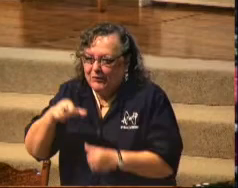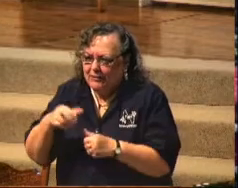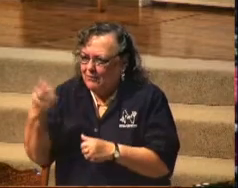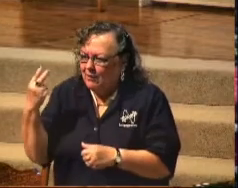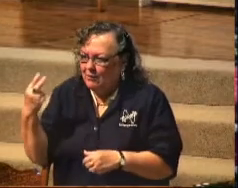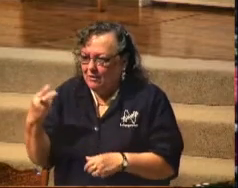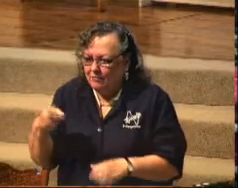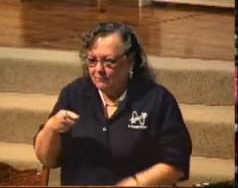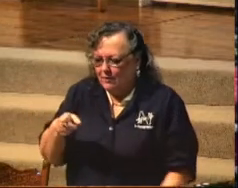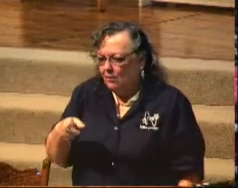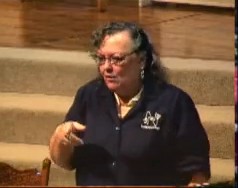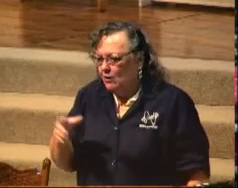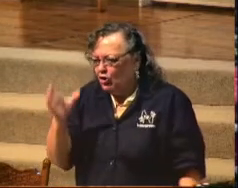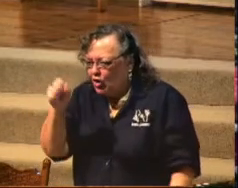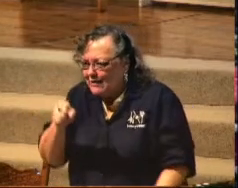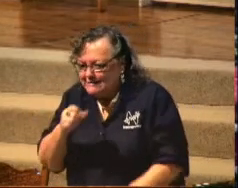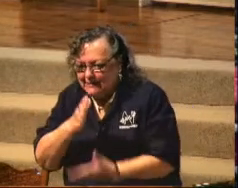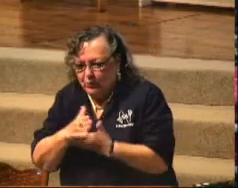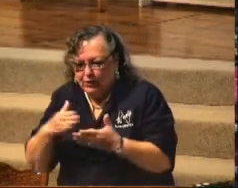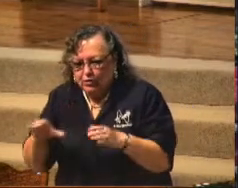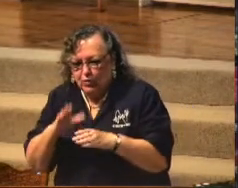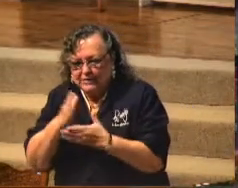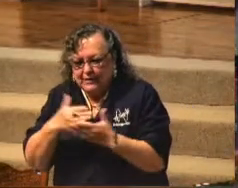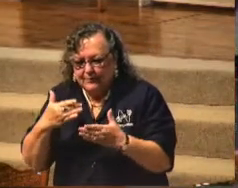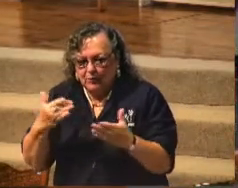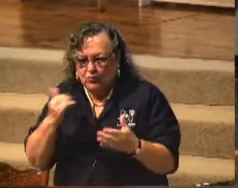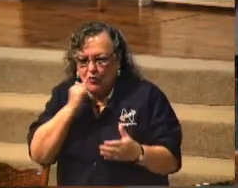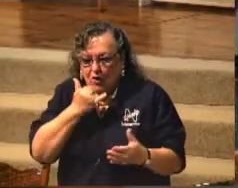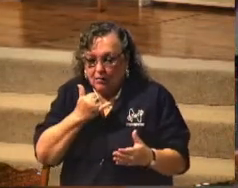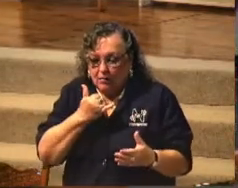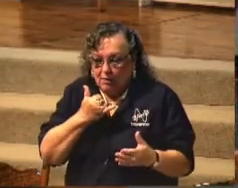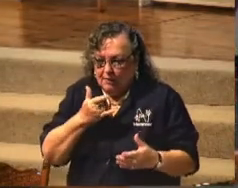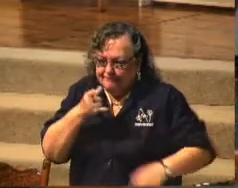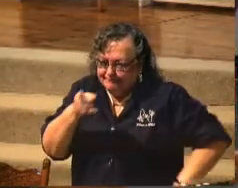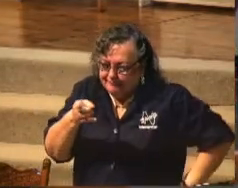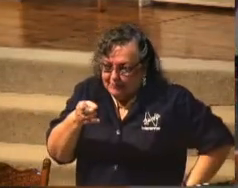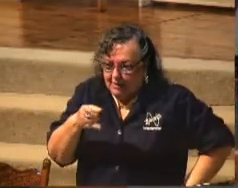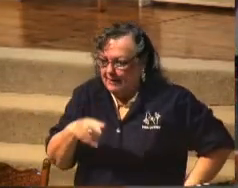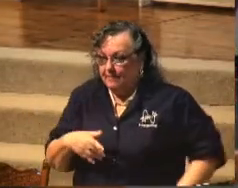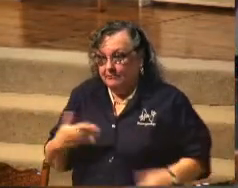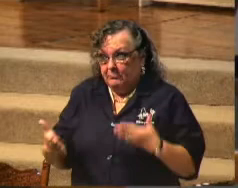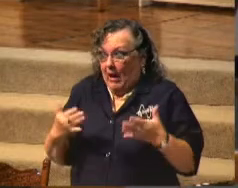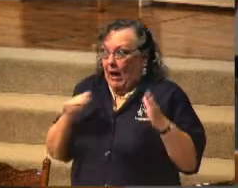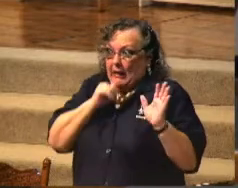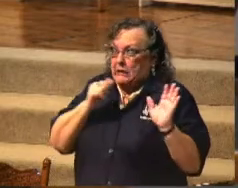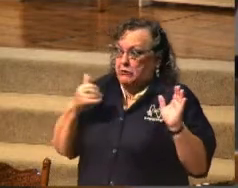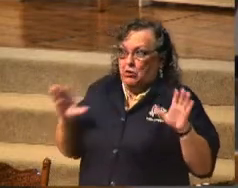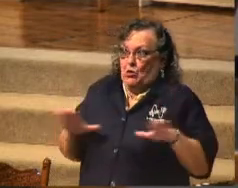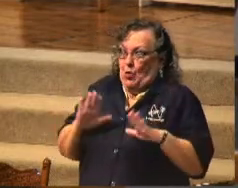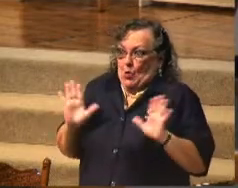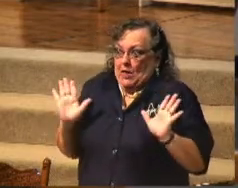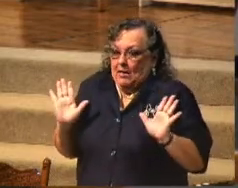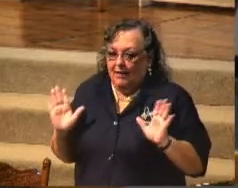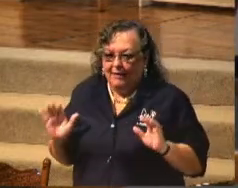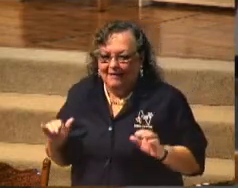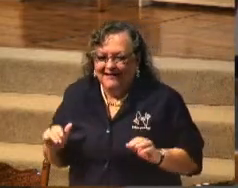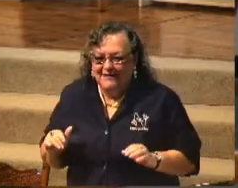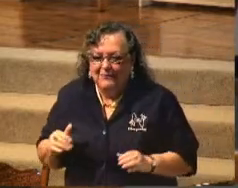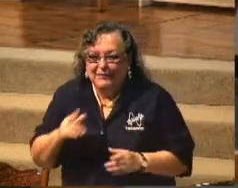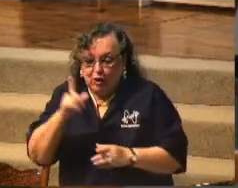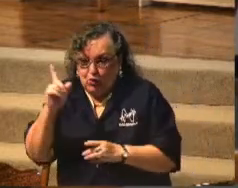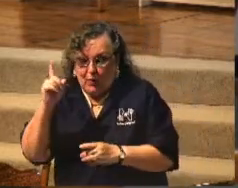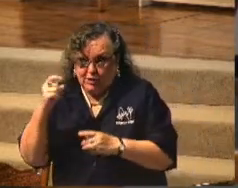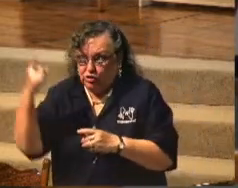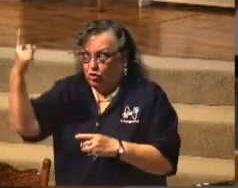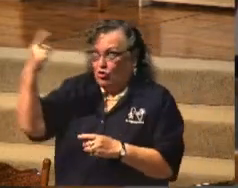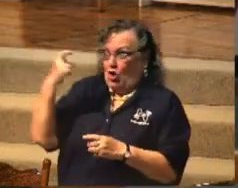didn't do anything wrong. I didn't do anything. And maybe they didn't do anything wrong. But the question God asks of us, did you